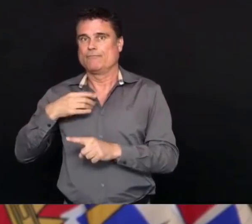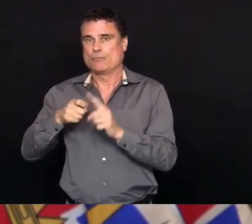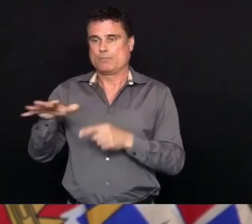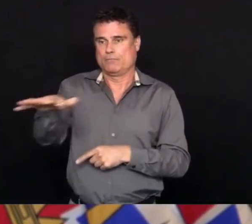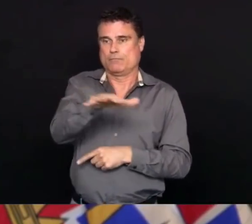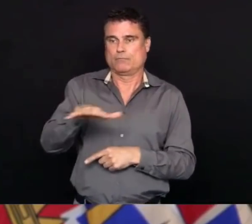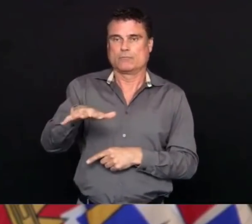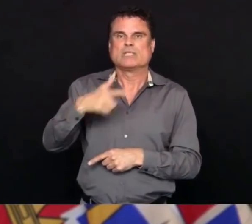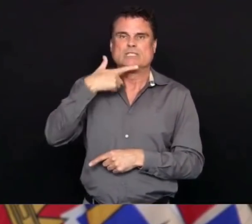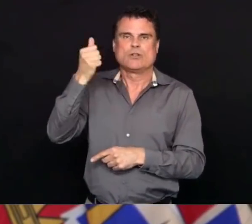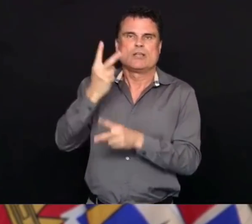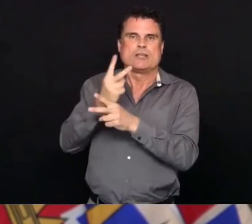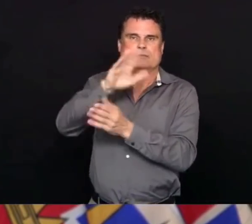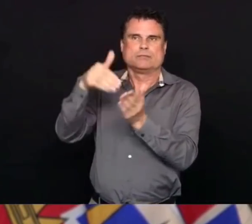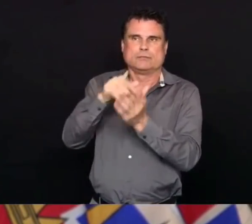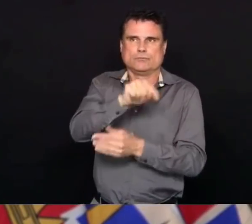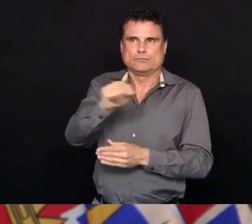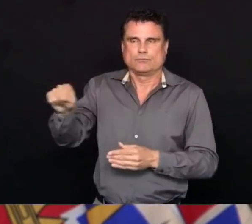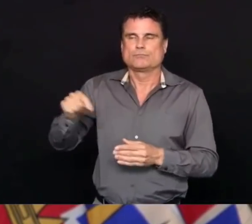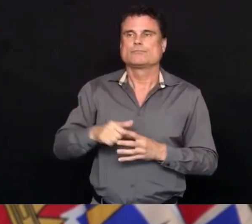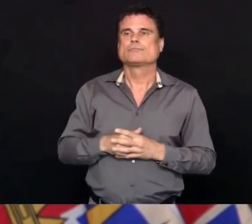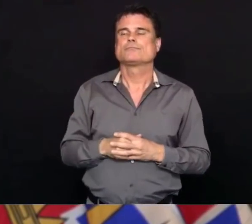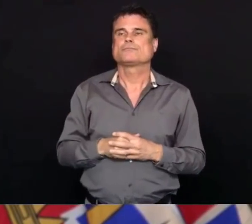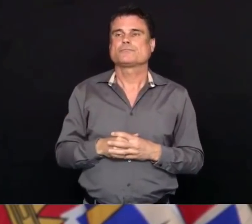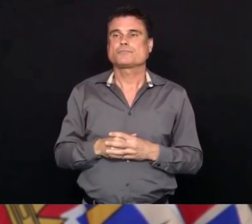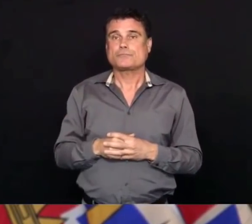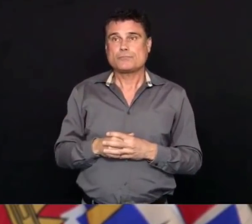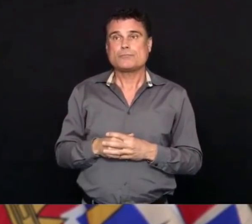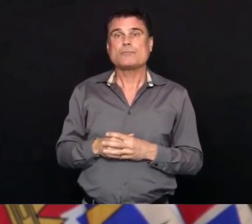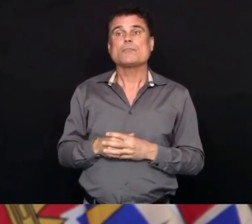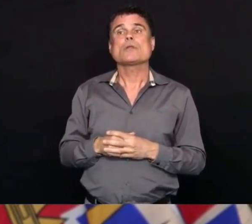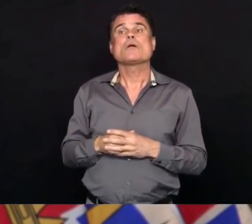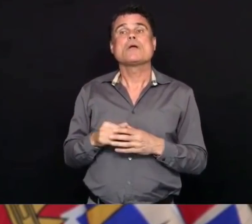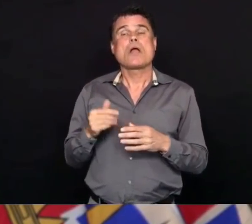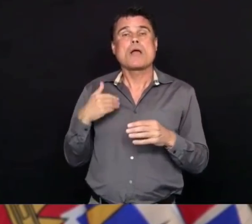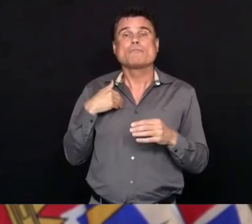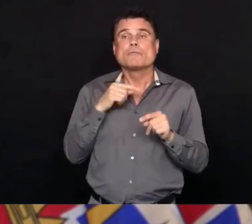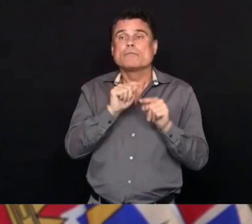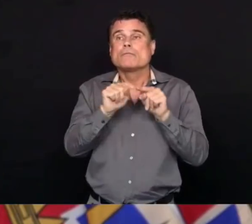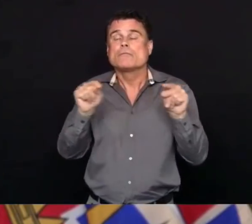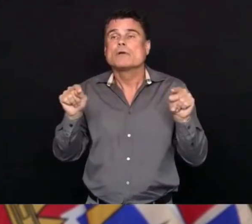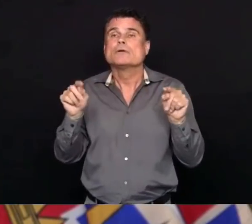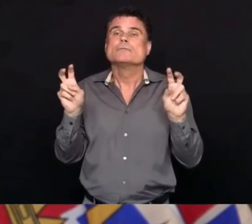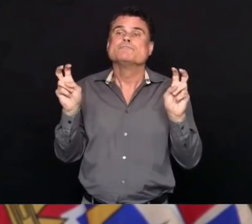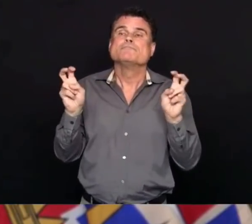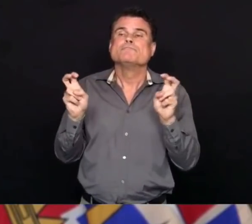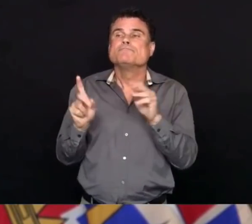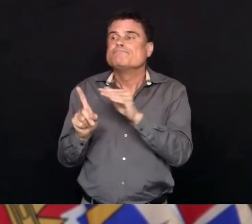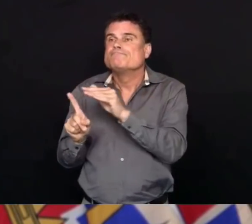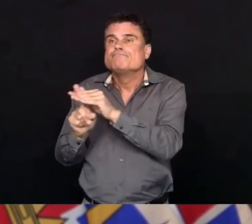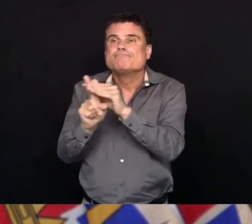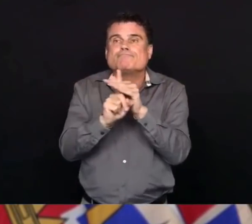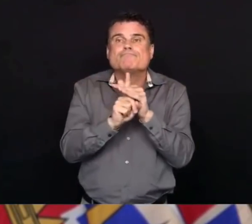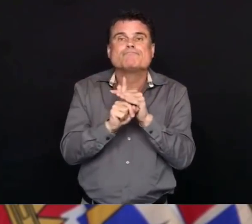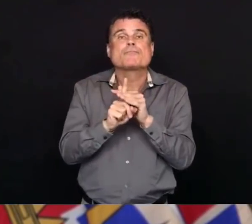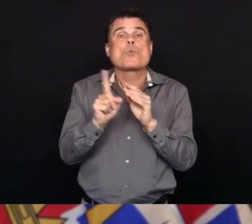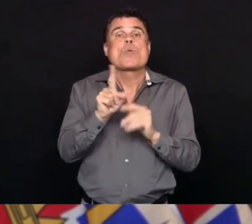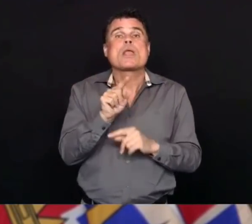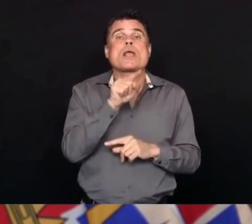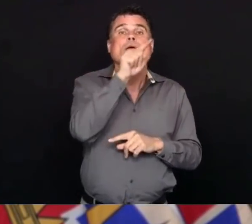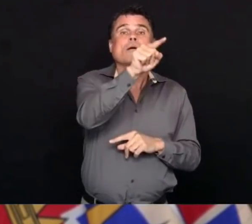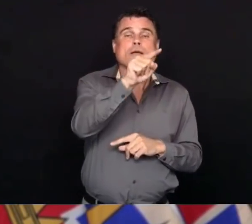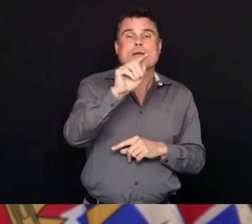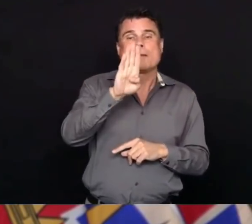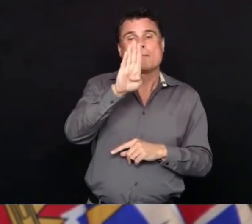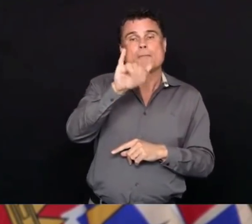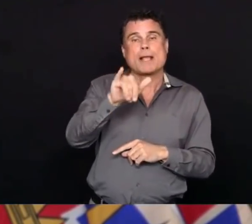the nursery facility in the Interior Health where we've had an ongoing outbreak and monitoring that Interior Health is doing